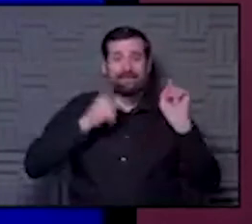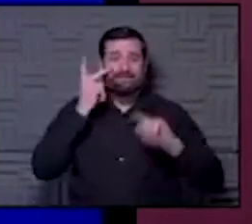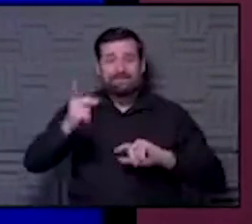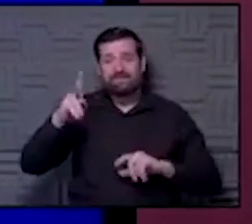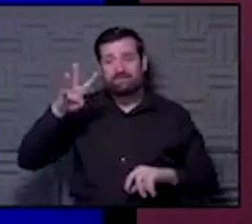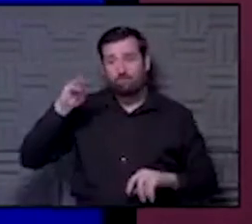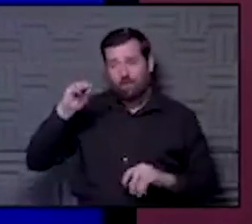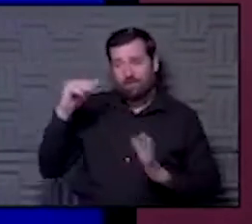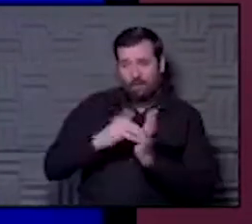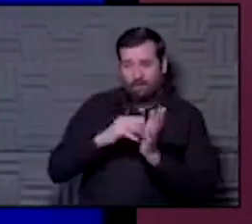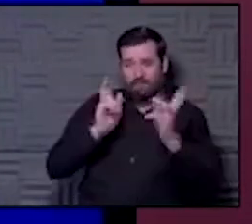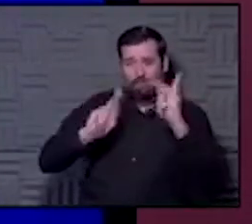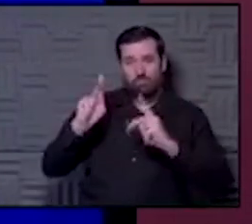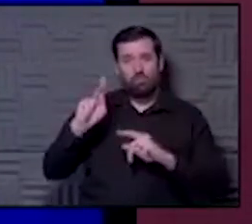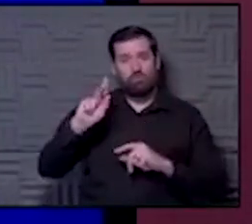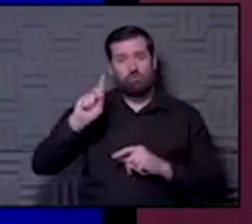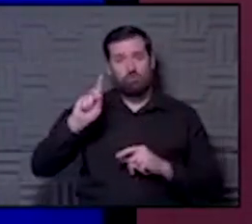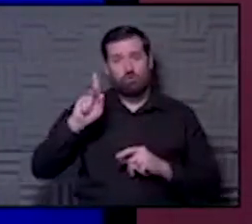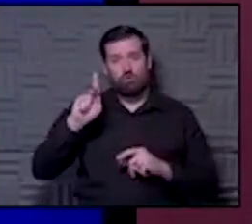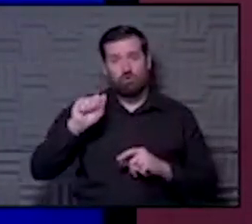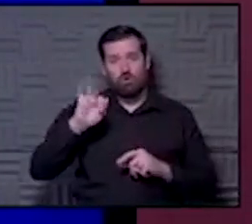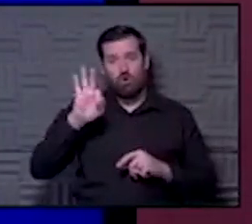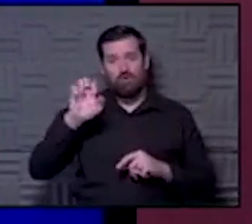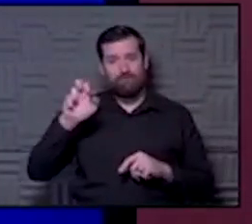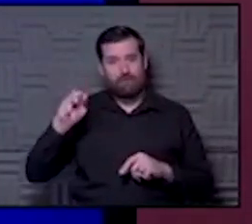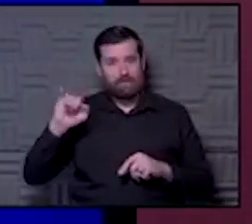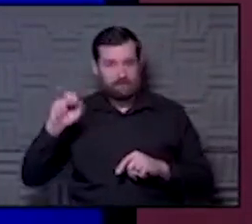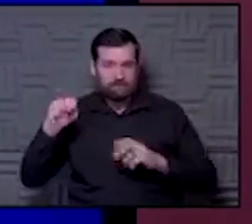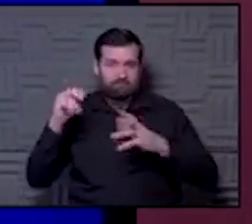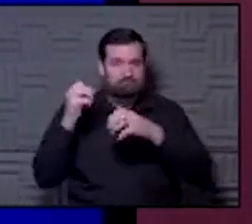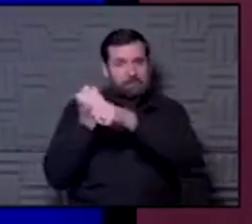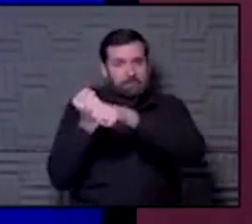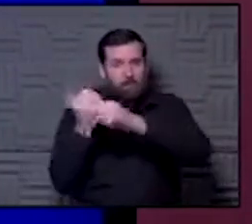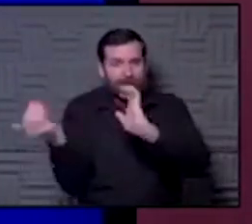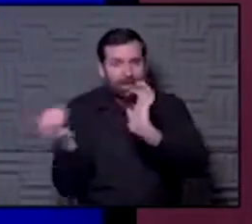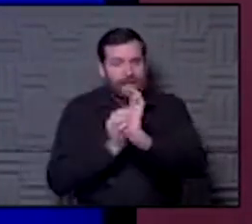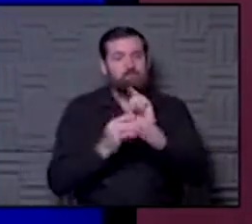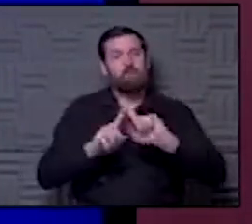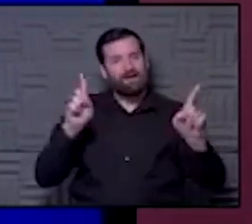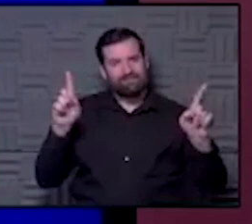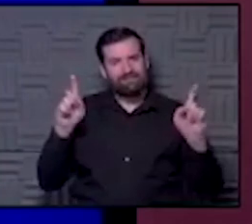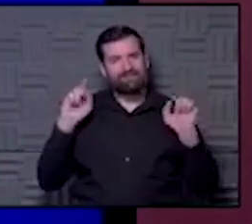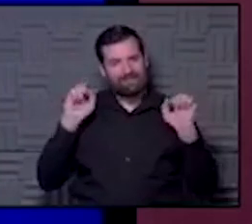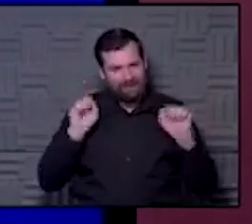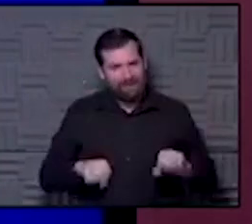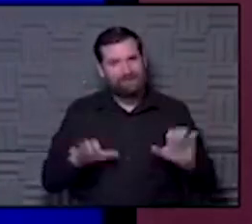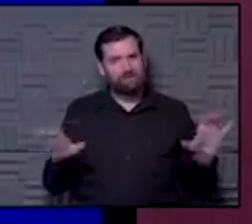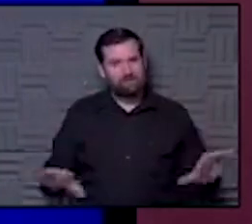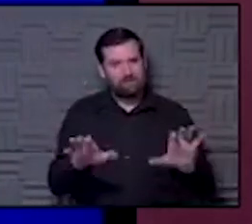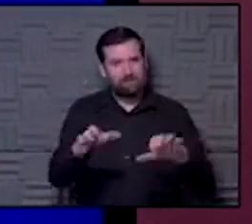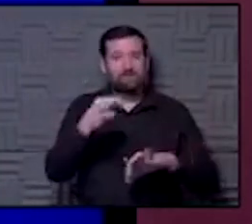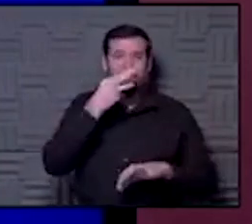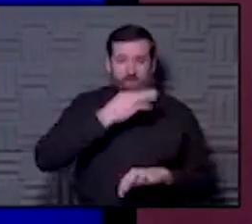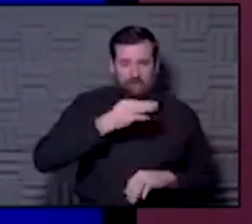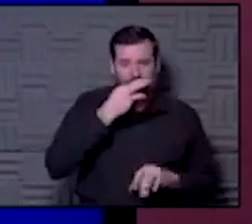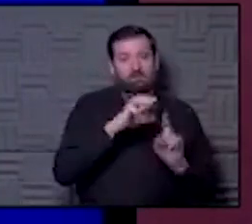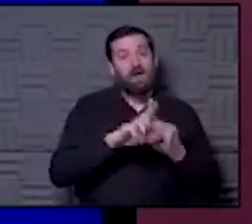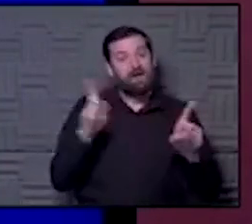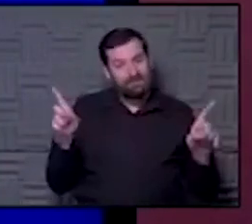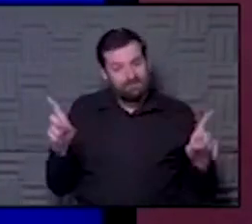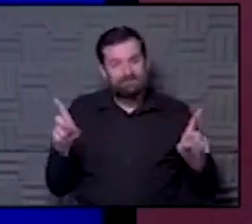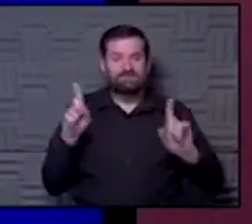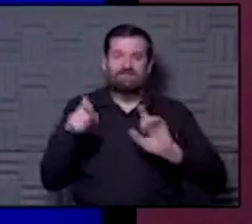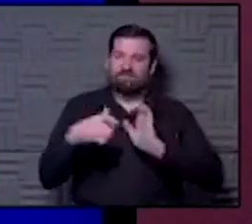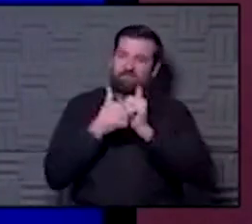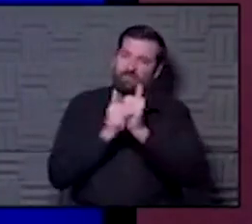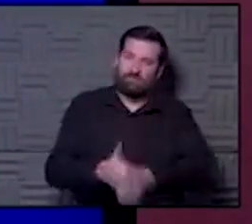people at the K welcoming back baseball. But we can do those things soon enough. But it takes us following